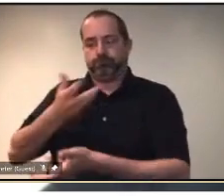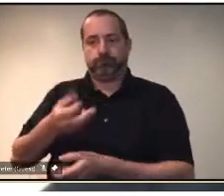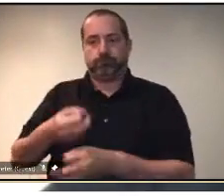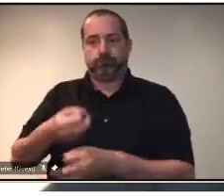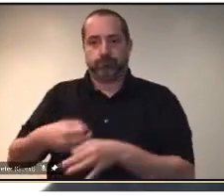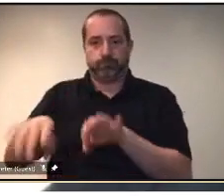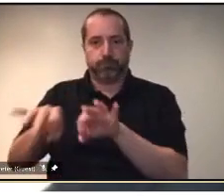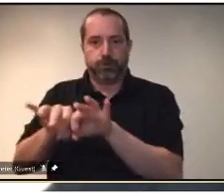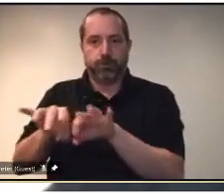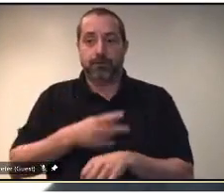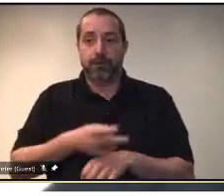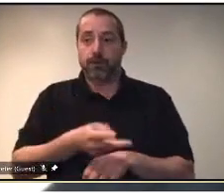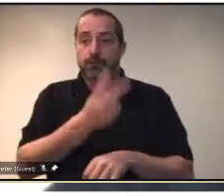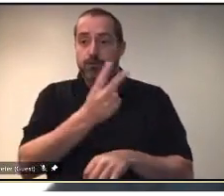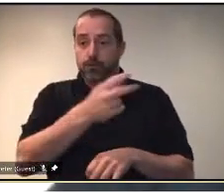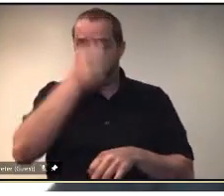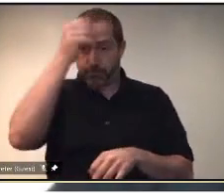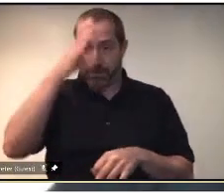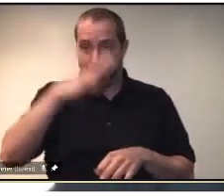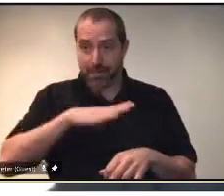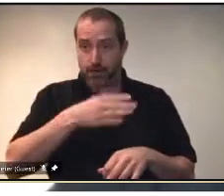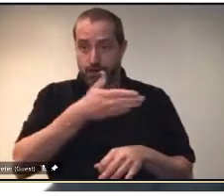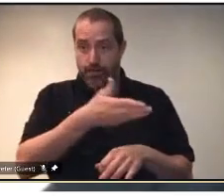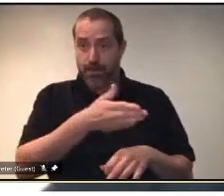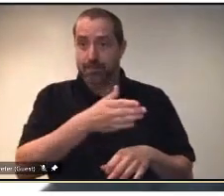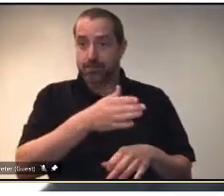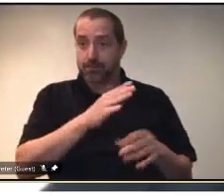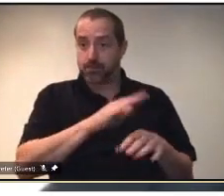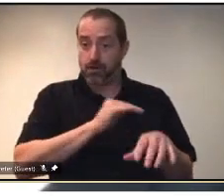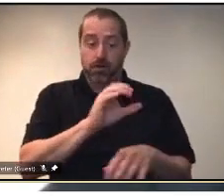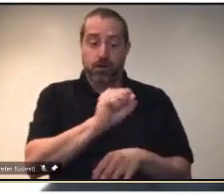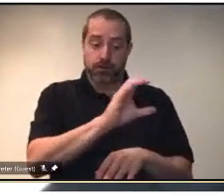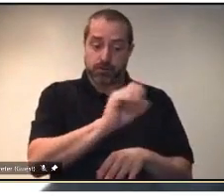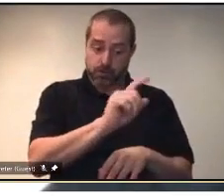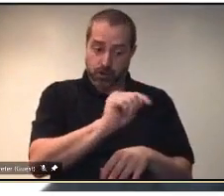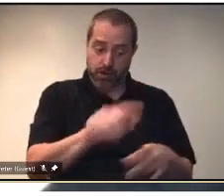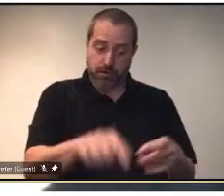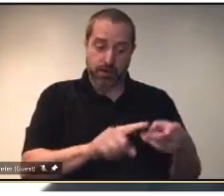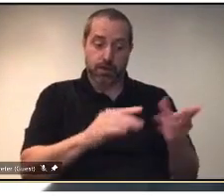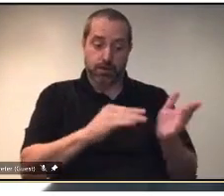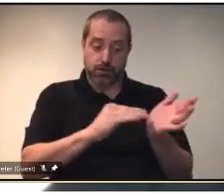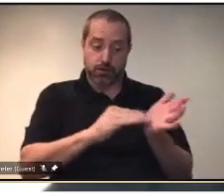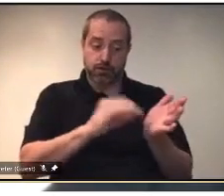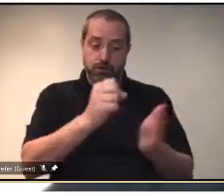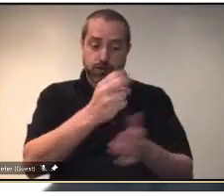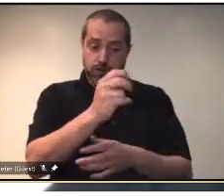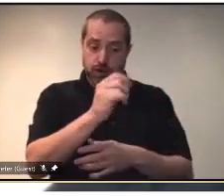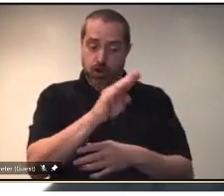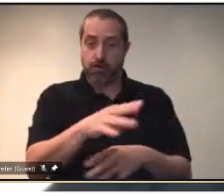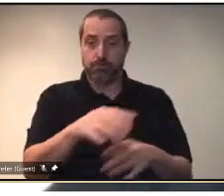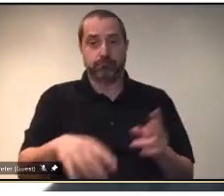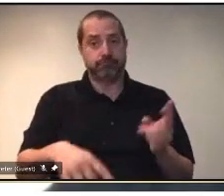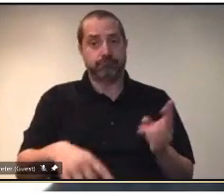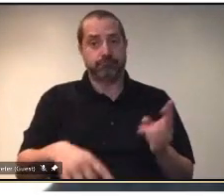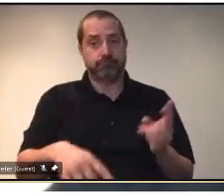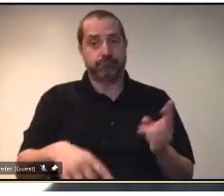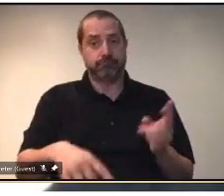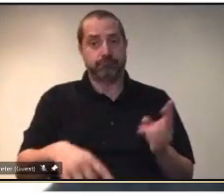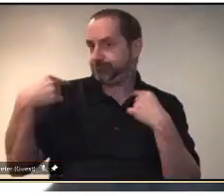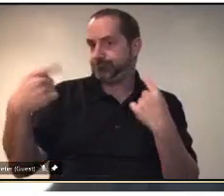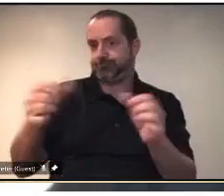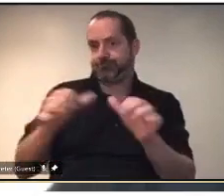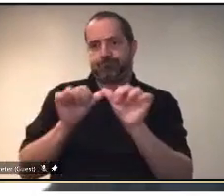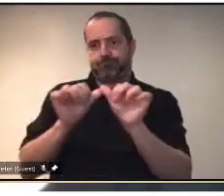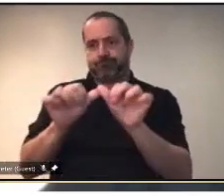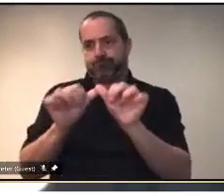certainly Scott and Dr. Shahab that have been steady hands in making sure that everybody is is